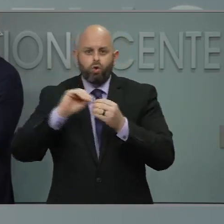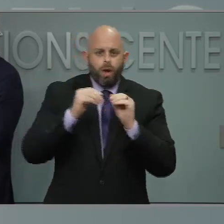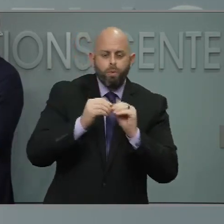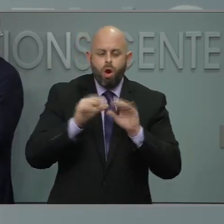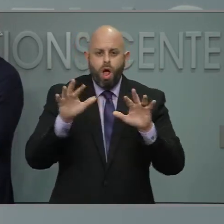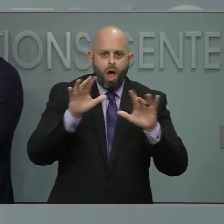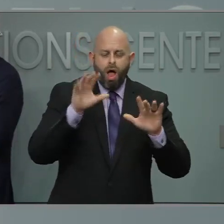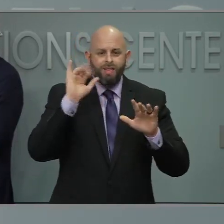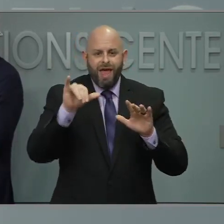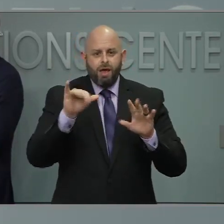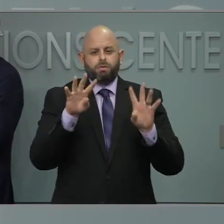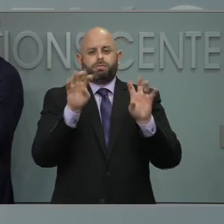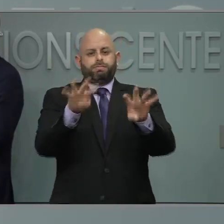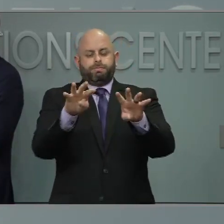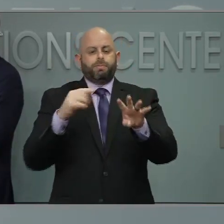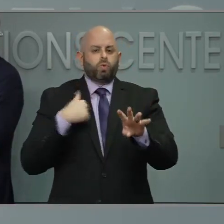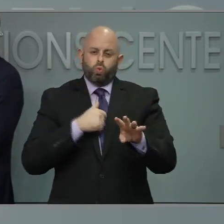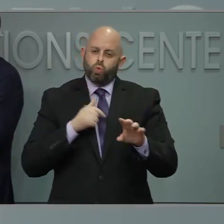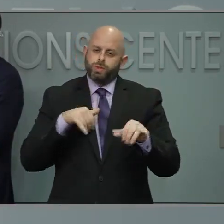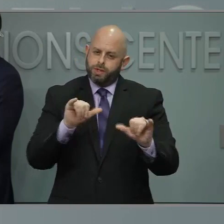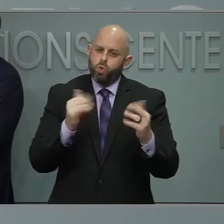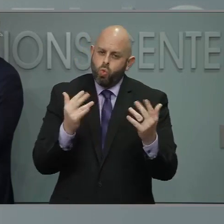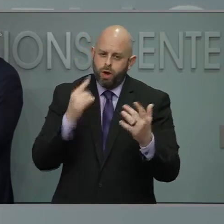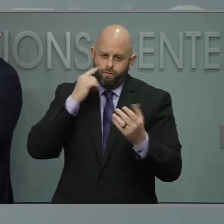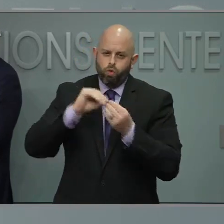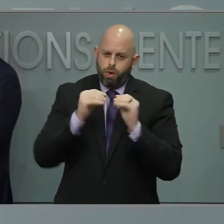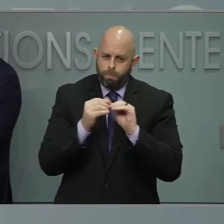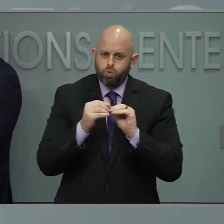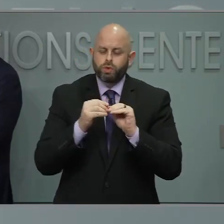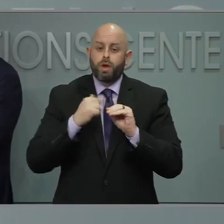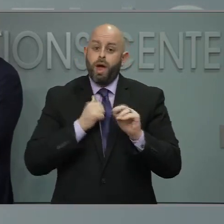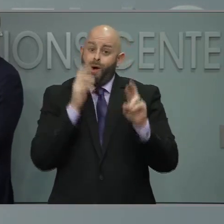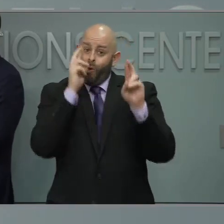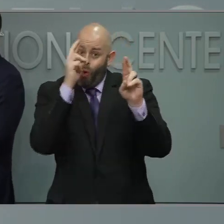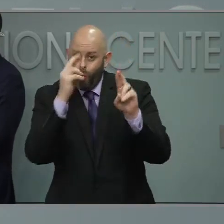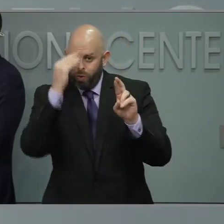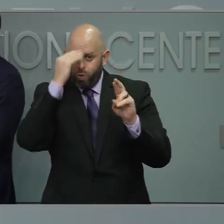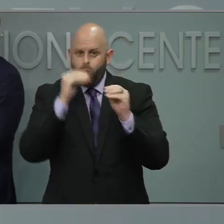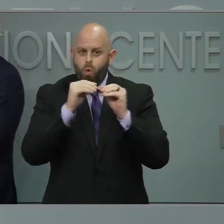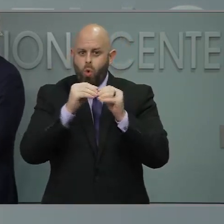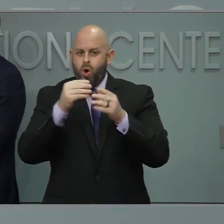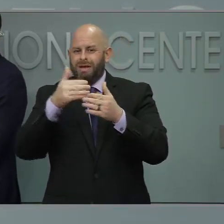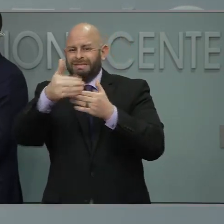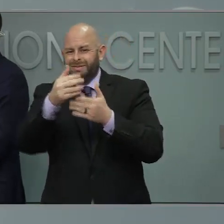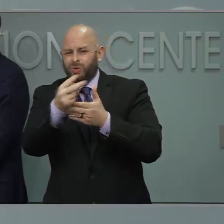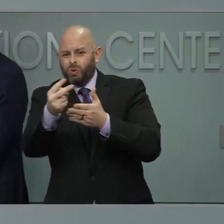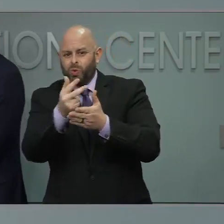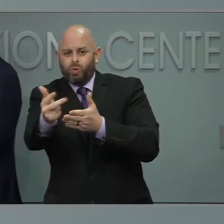some at least ballpark numbers of what's coming to us. So I hope to know more over the coming weeks. Thank you.